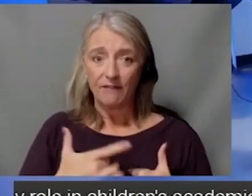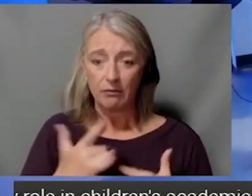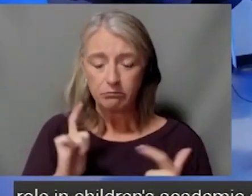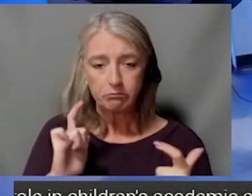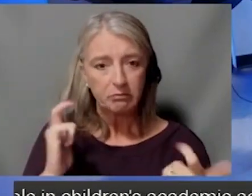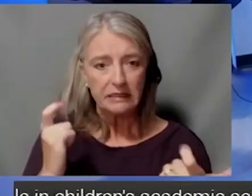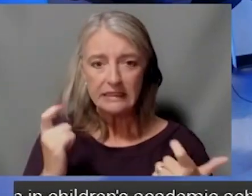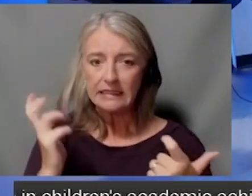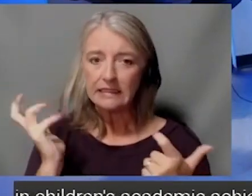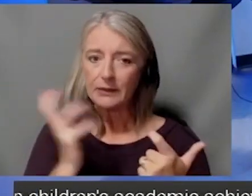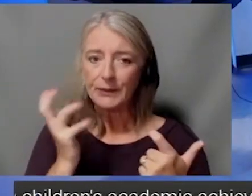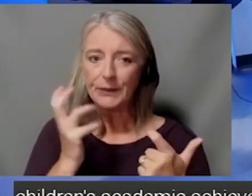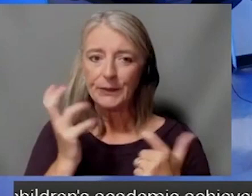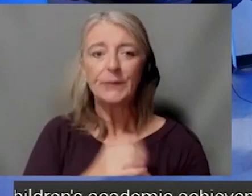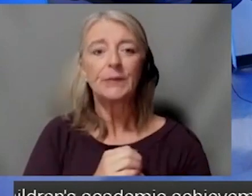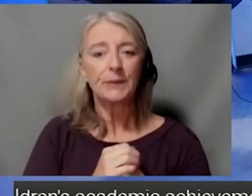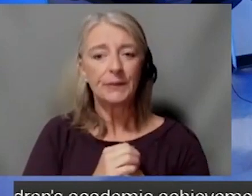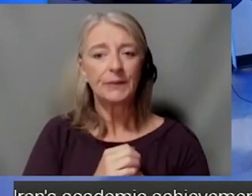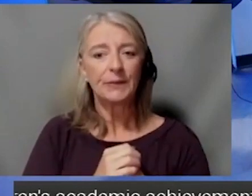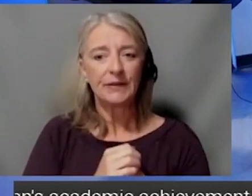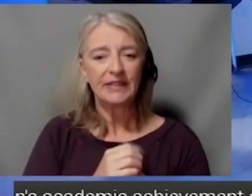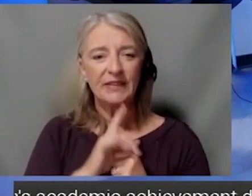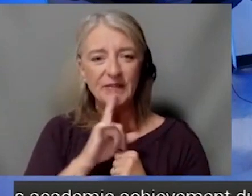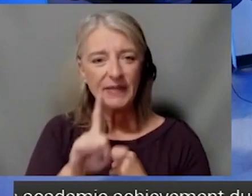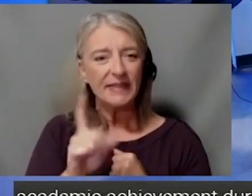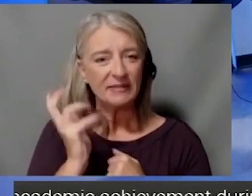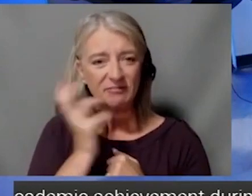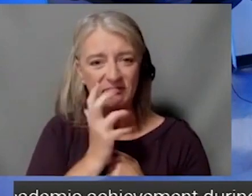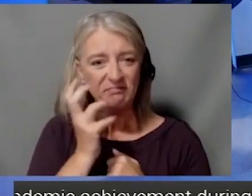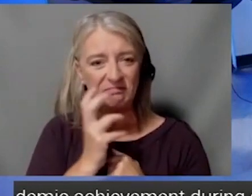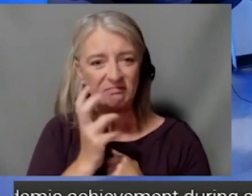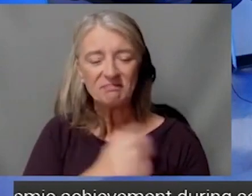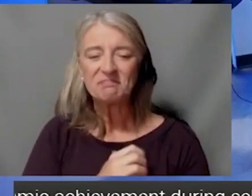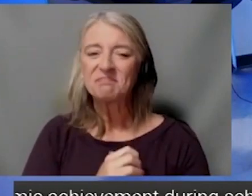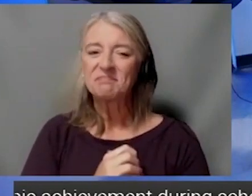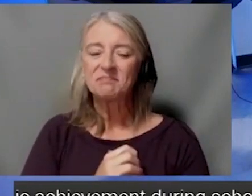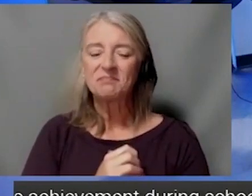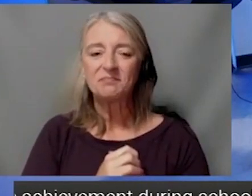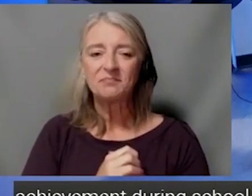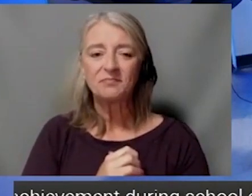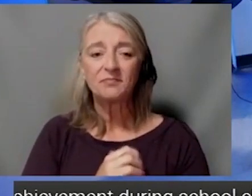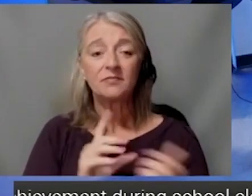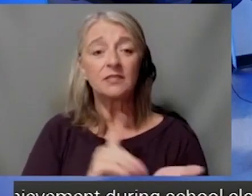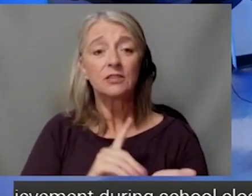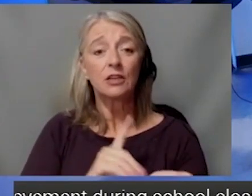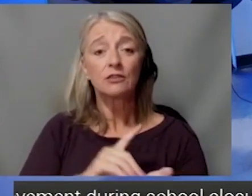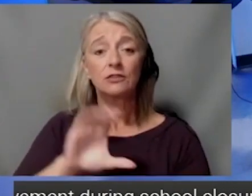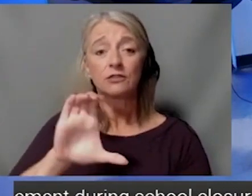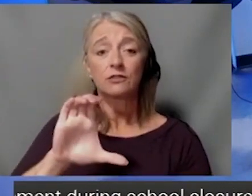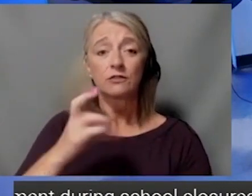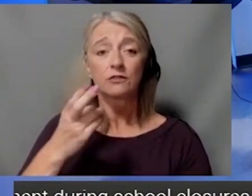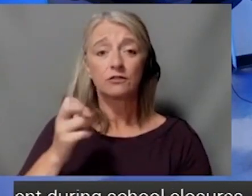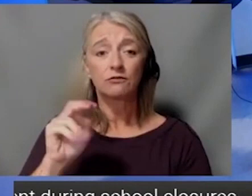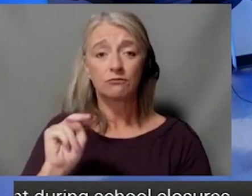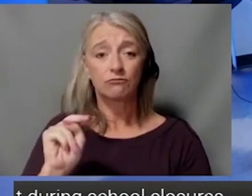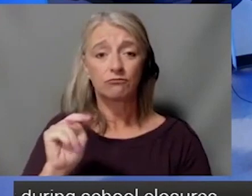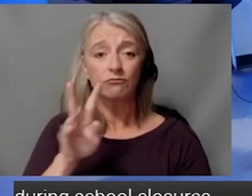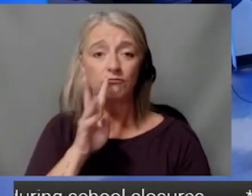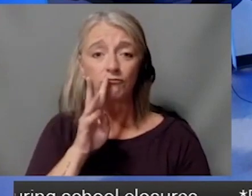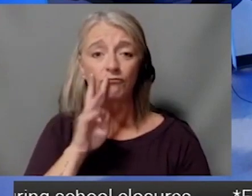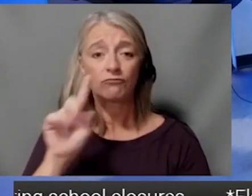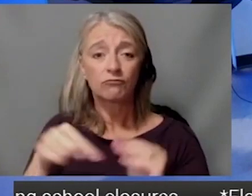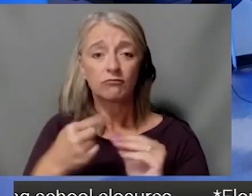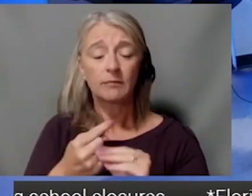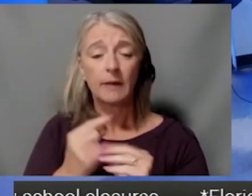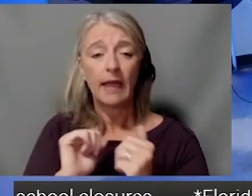a big deal. A really big deal for those at home. Okay. So Dr. Chen, I want to talk specifically about how and who this